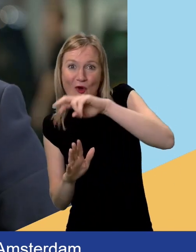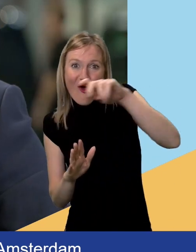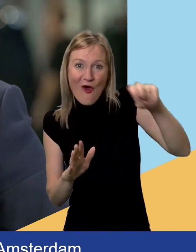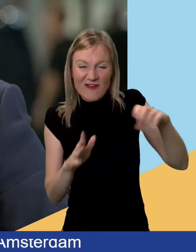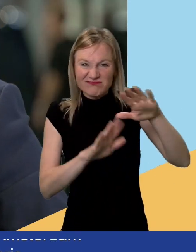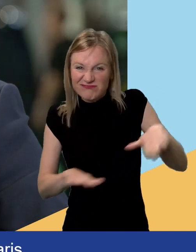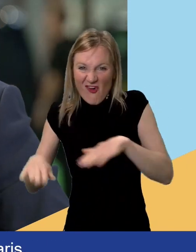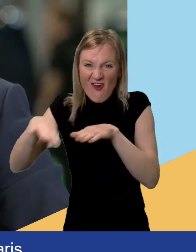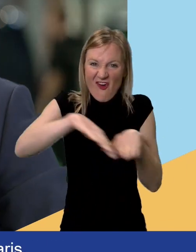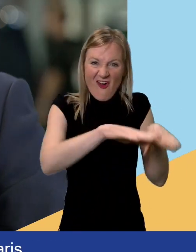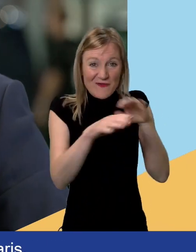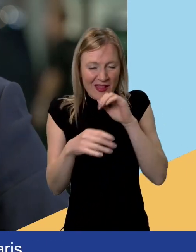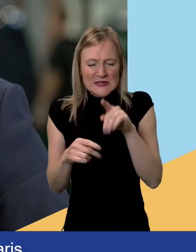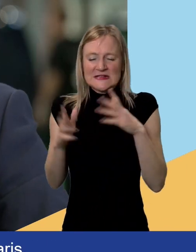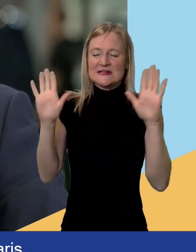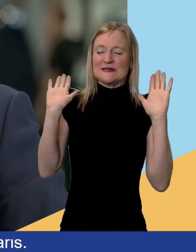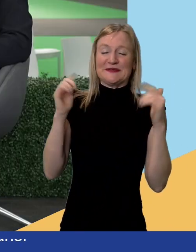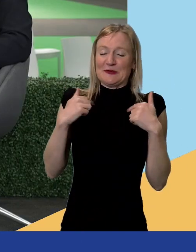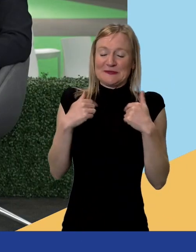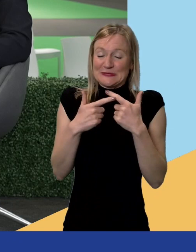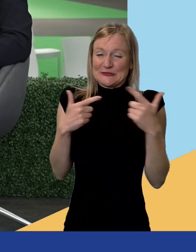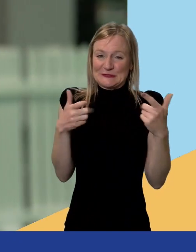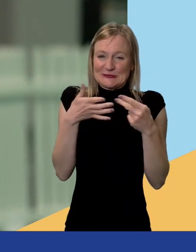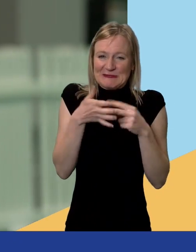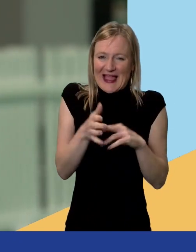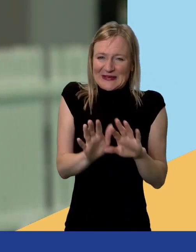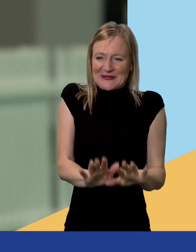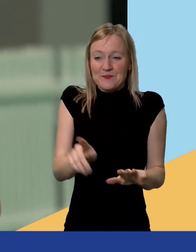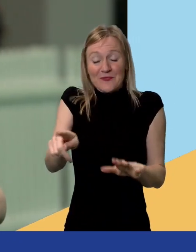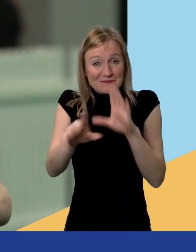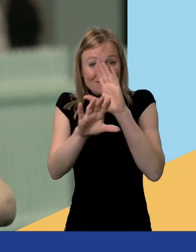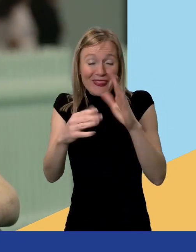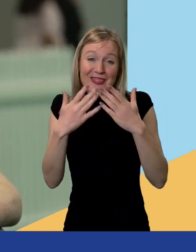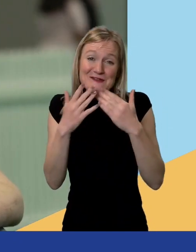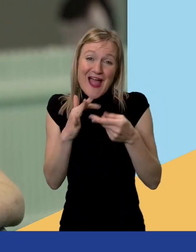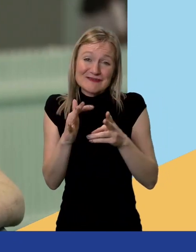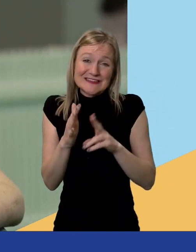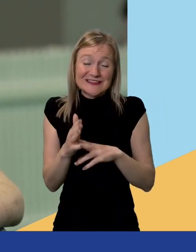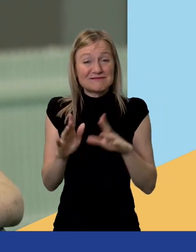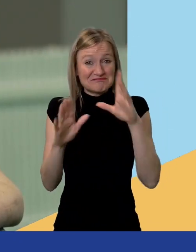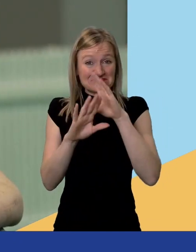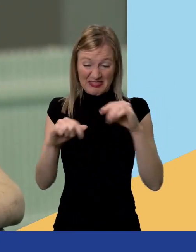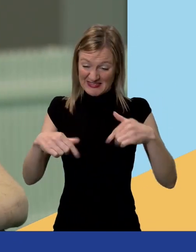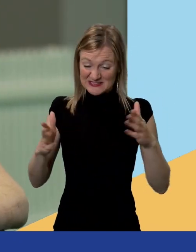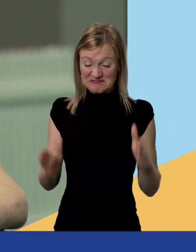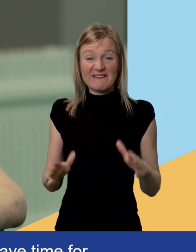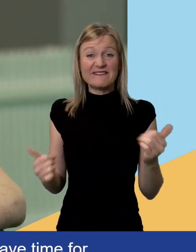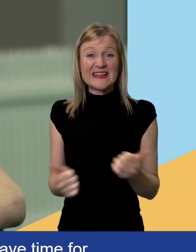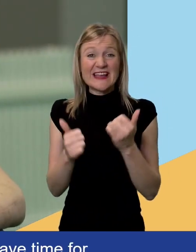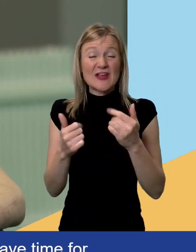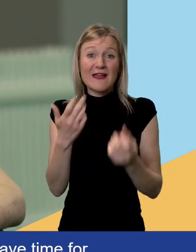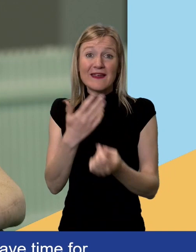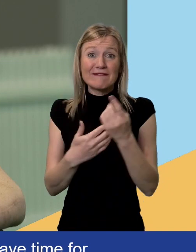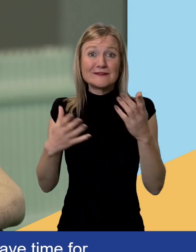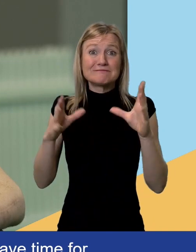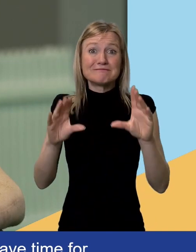No, too much planning for me. Thank you, Harrison. That's all we have time for in this session and at the event today. Thank you to